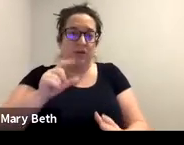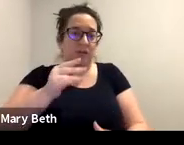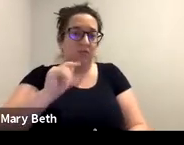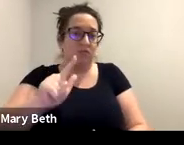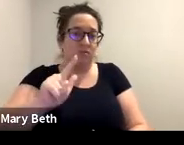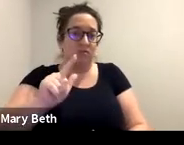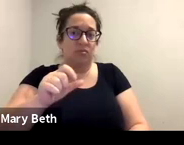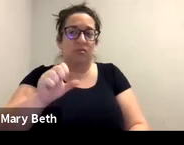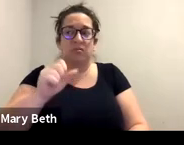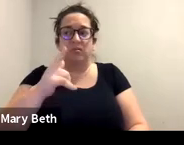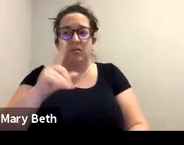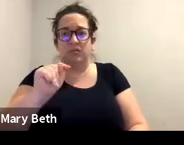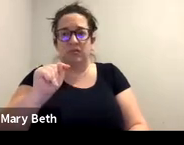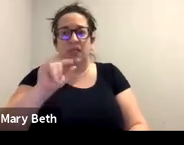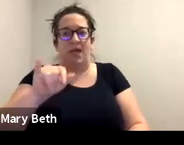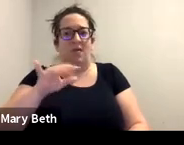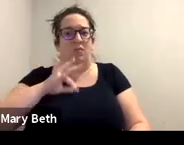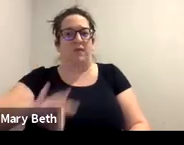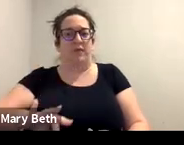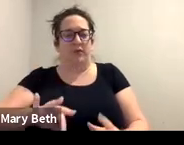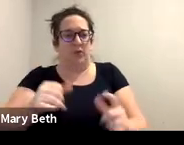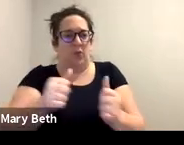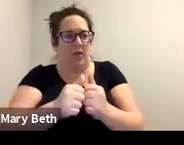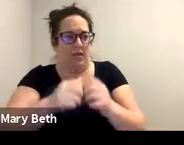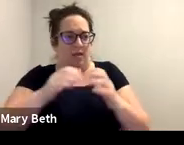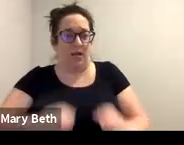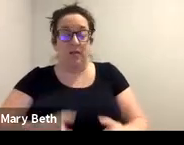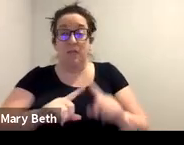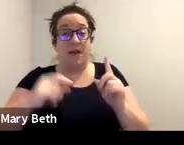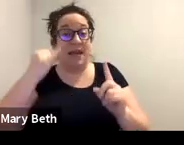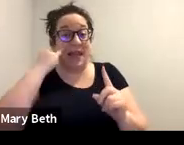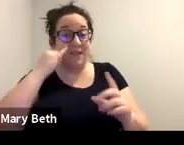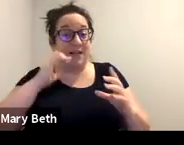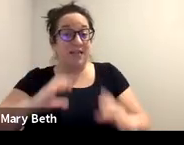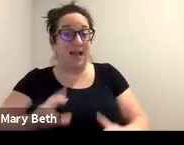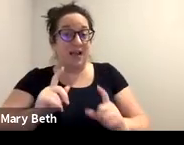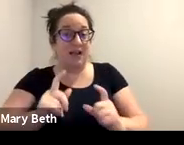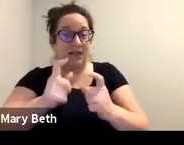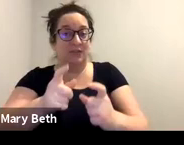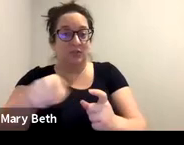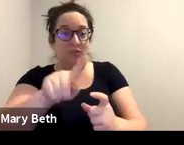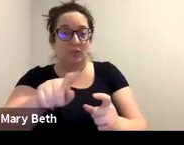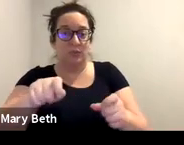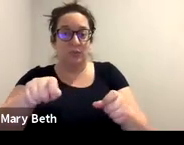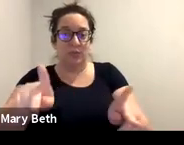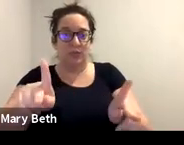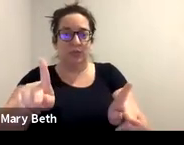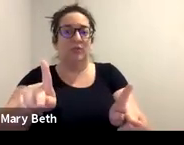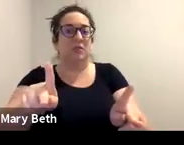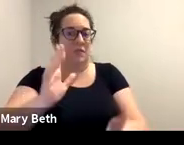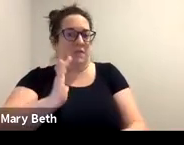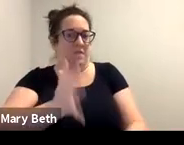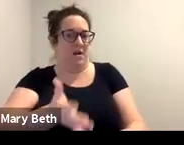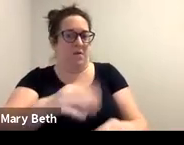have with their clients. But if the client is giving you permission, it's okay to provide that letter. You do not have to